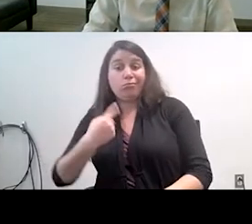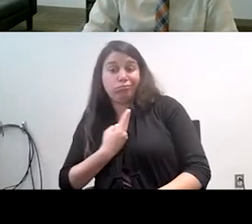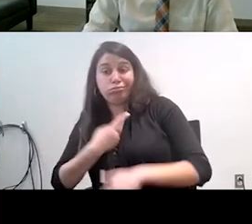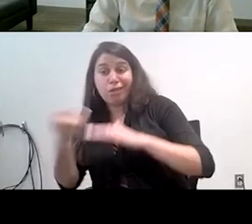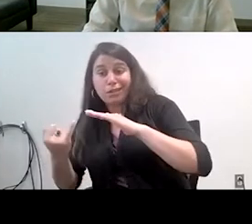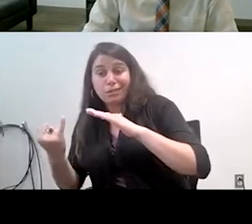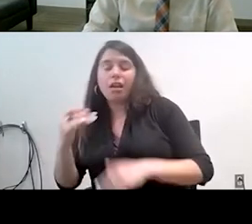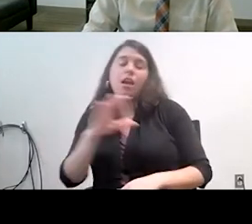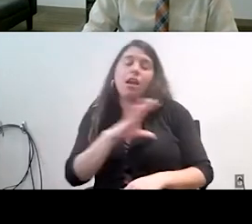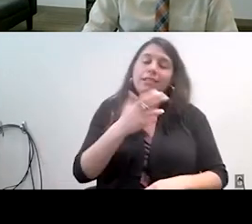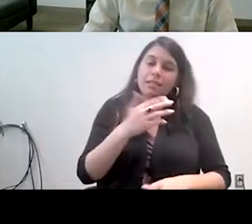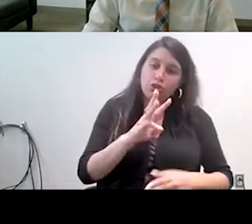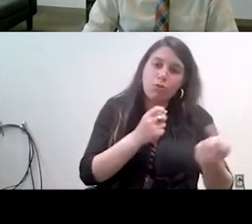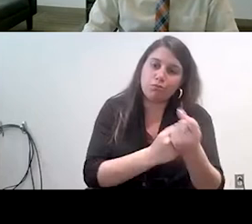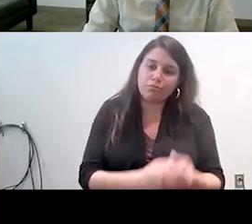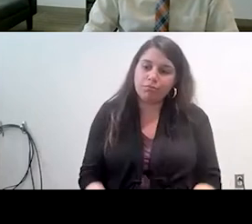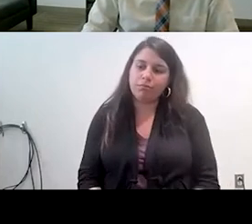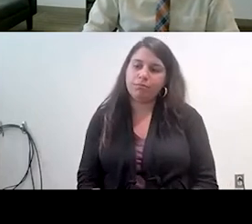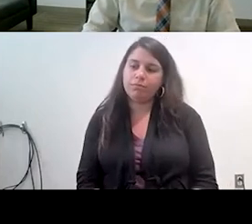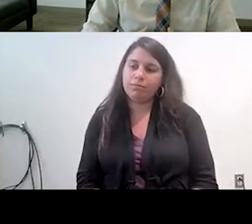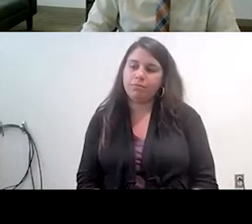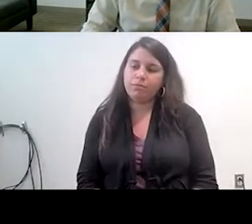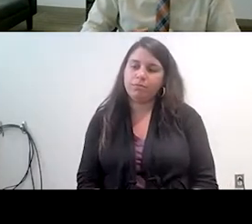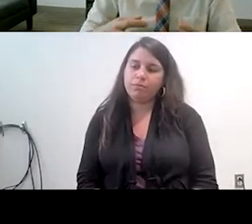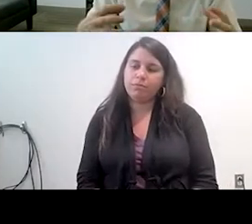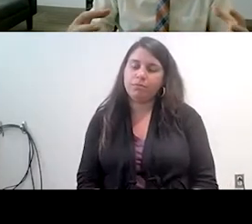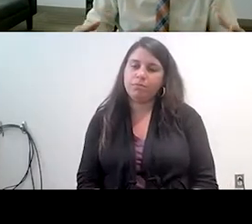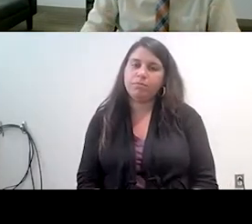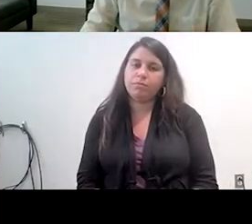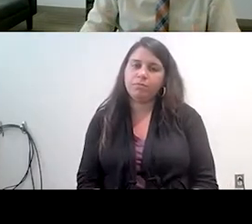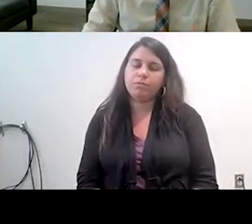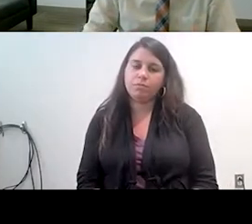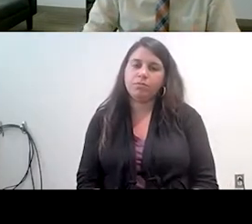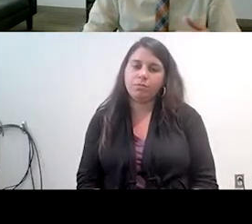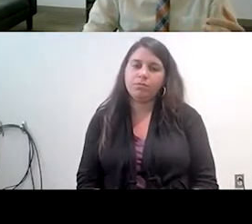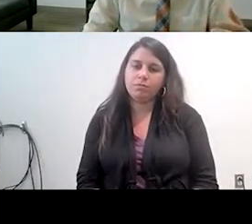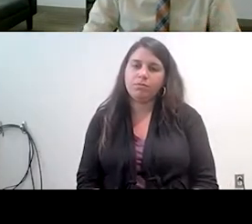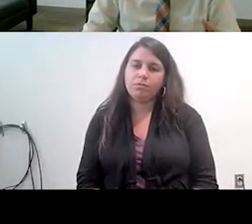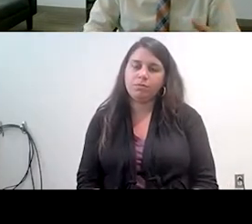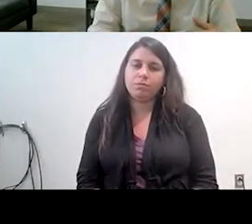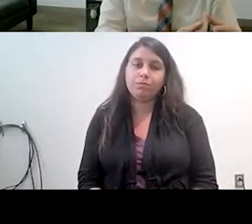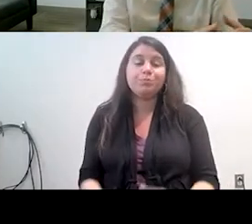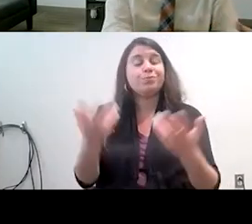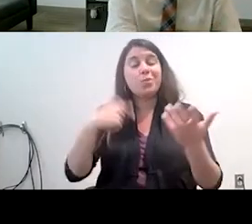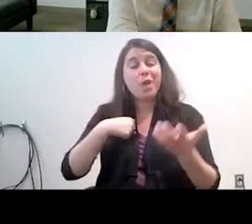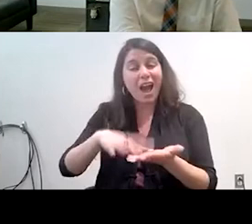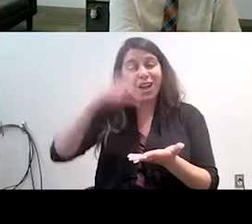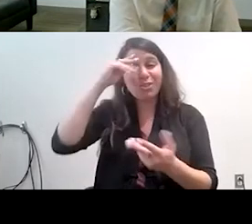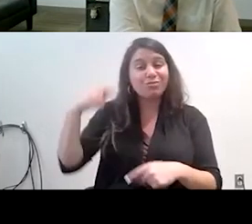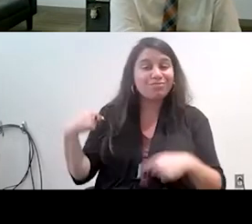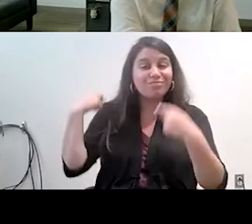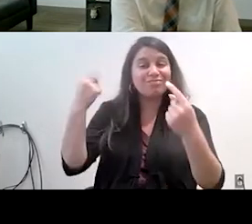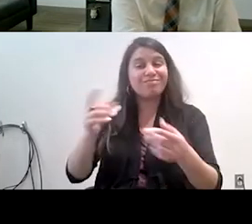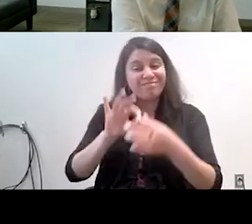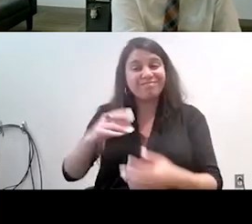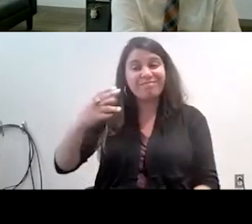community health worker and so what are the lessons that I've learned in doing this work in doing OLA both in